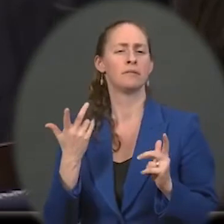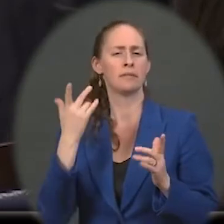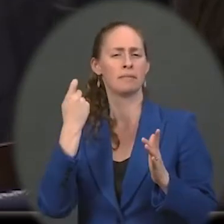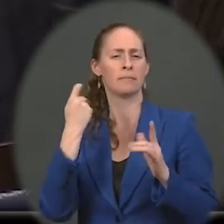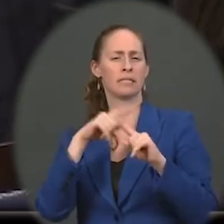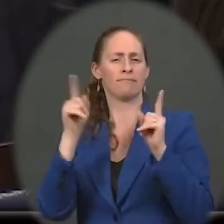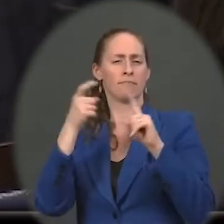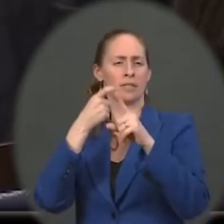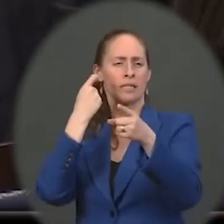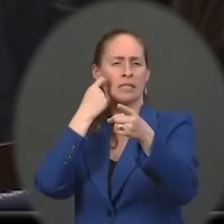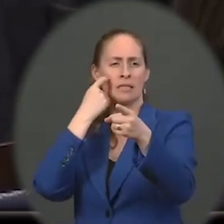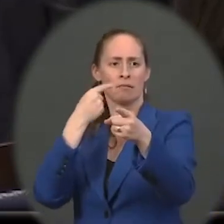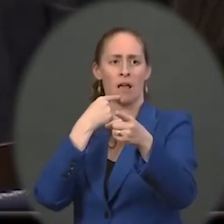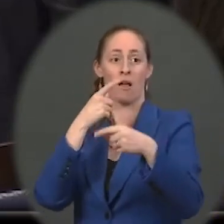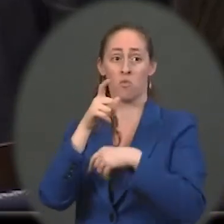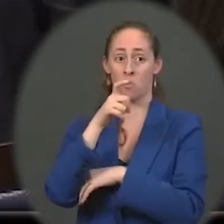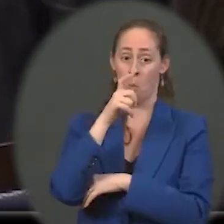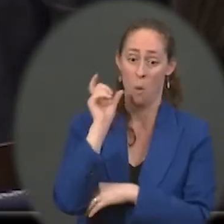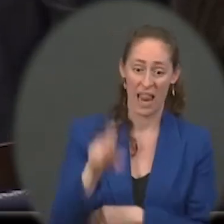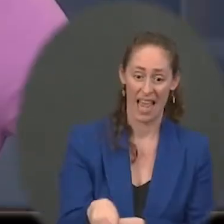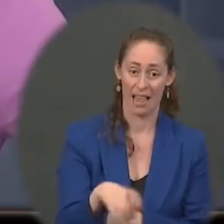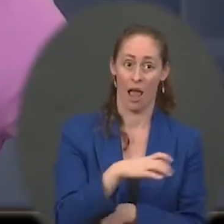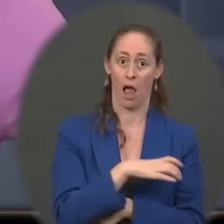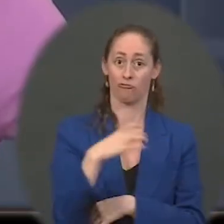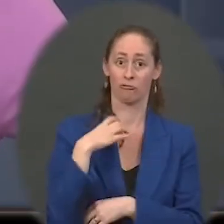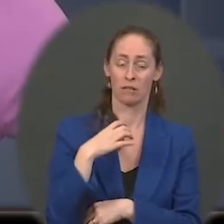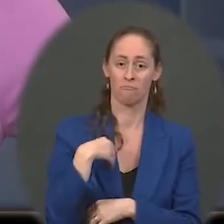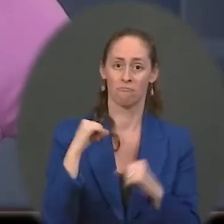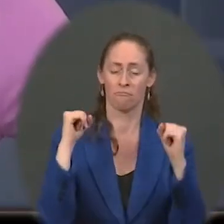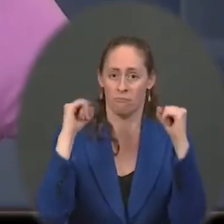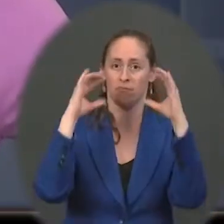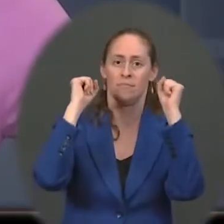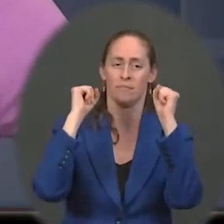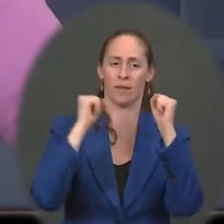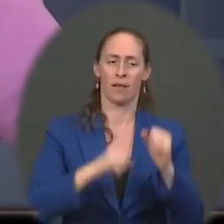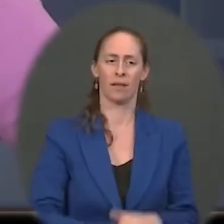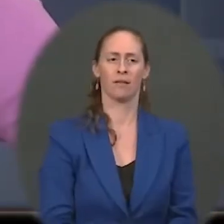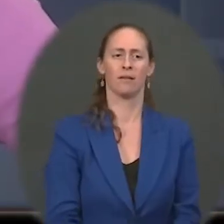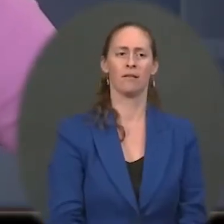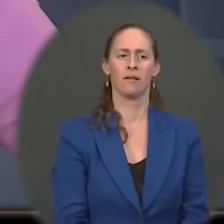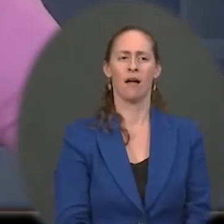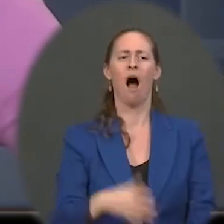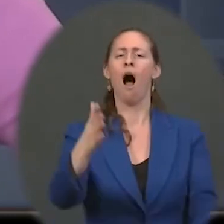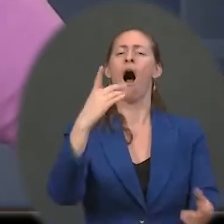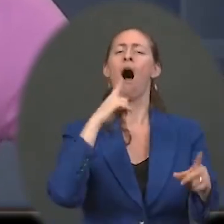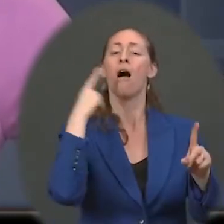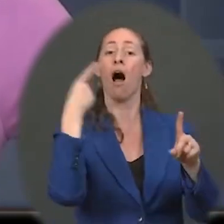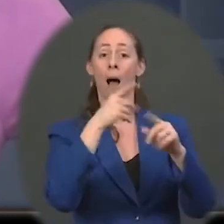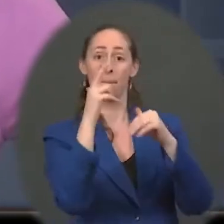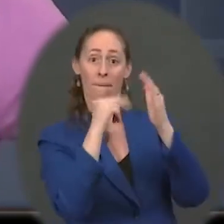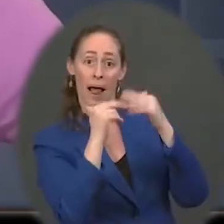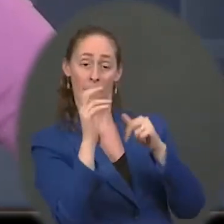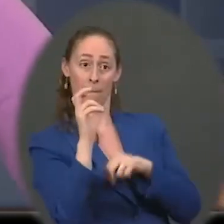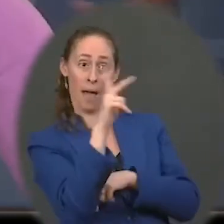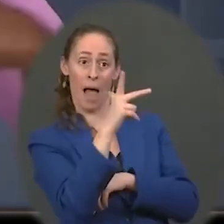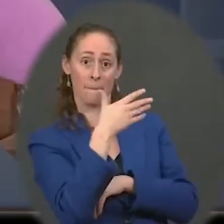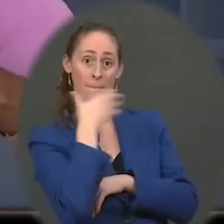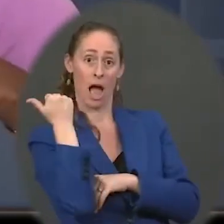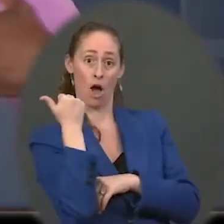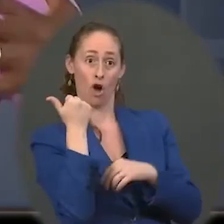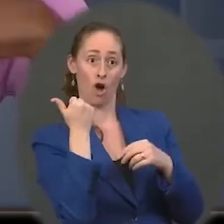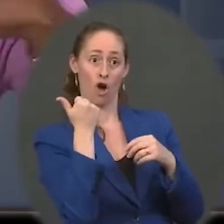you don't need Congress at all to accomplish these goals. what I'm saying, speaking specifically to Build Back Better, that's what I was saying, because